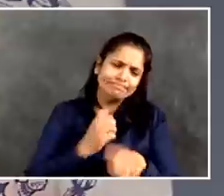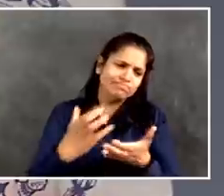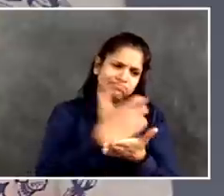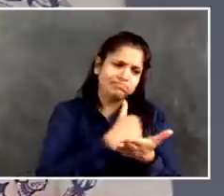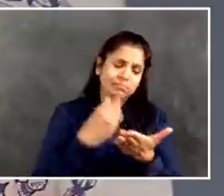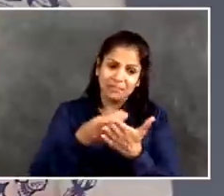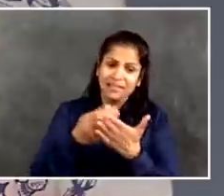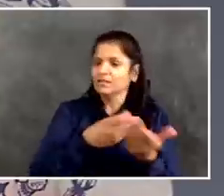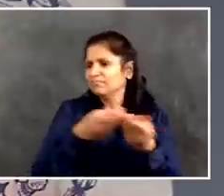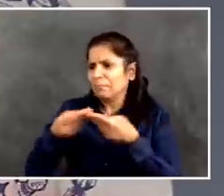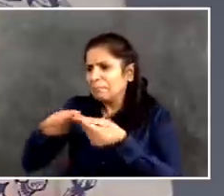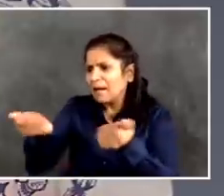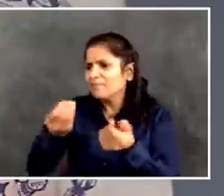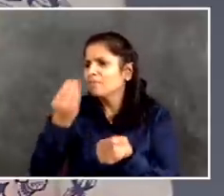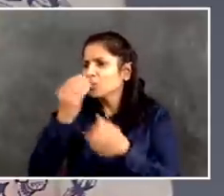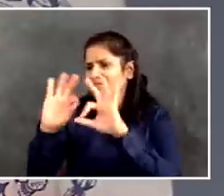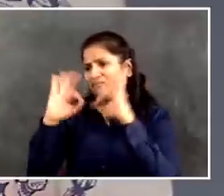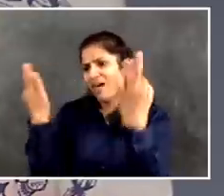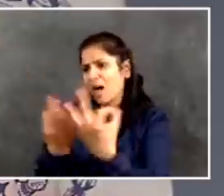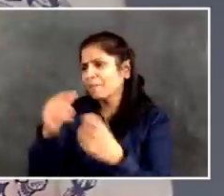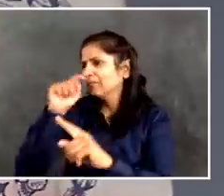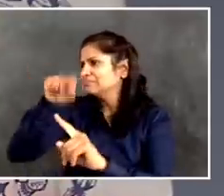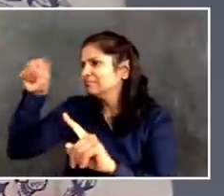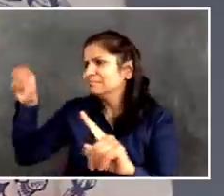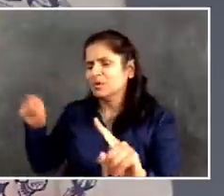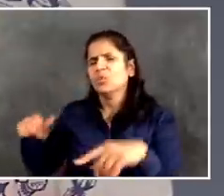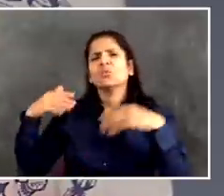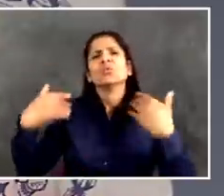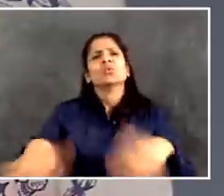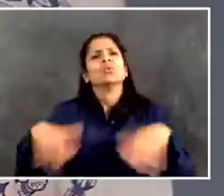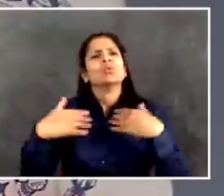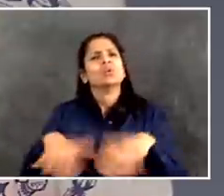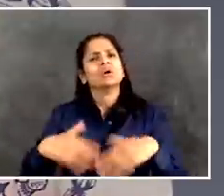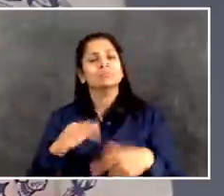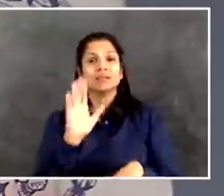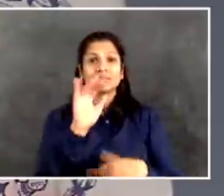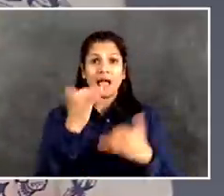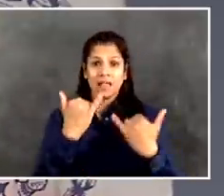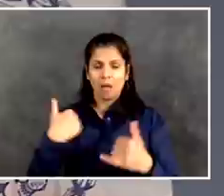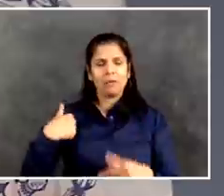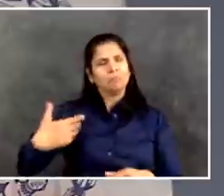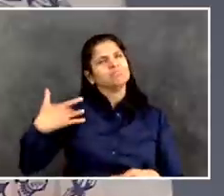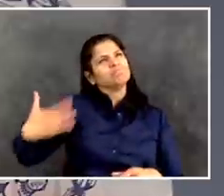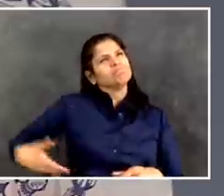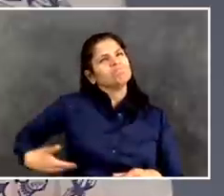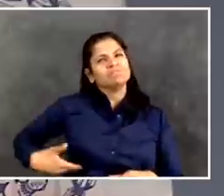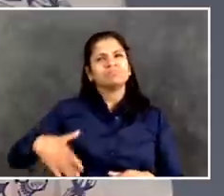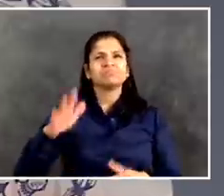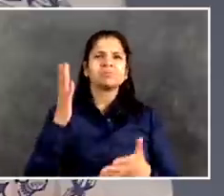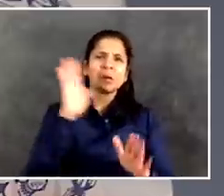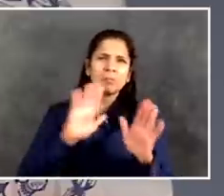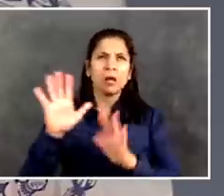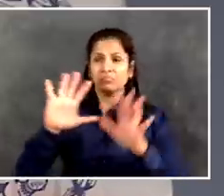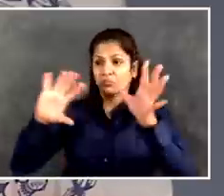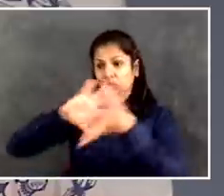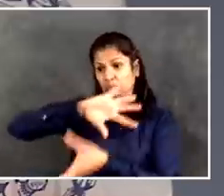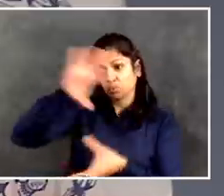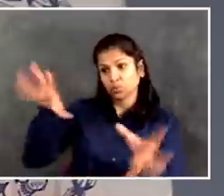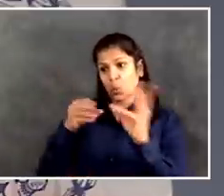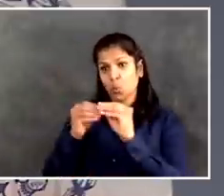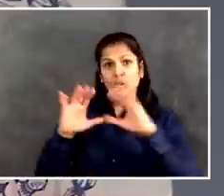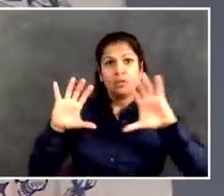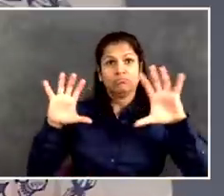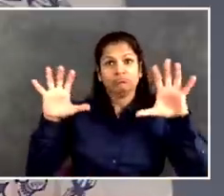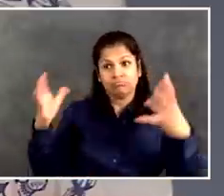exact number, Kathleen, but I fear the number is going to be around two million New Yorkers who are food insecure as this crisis deepens. And that's a horrifying